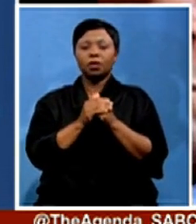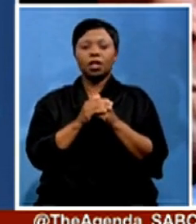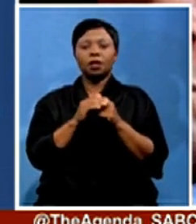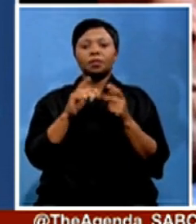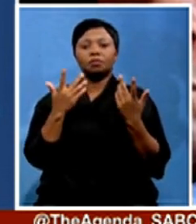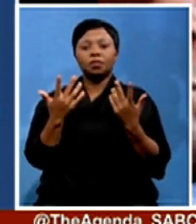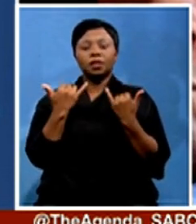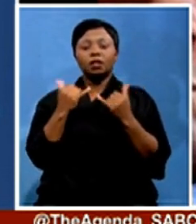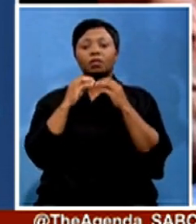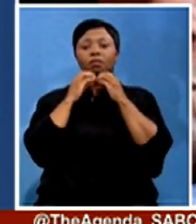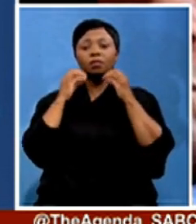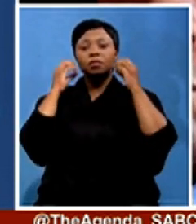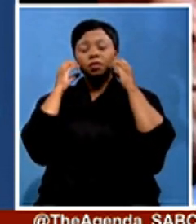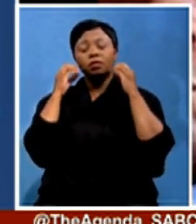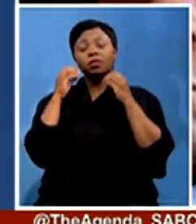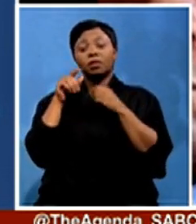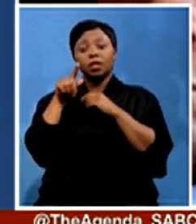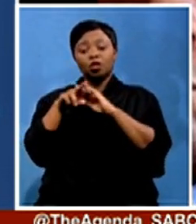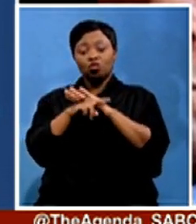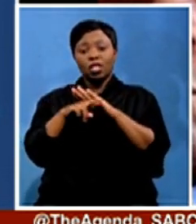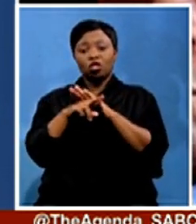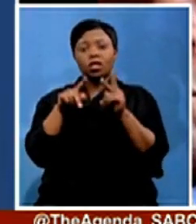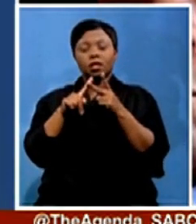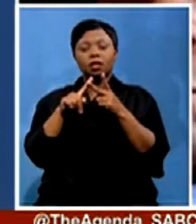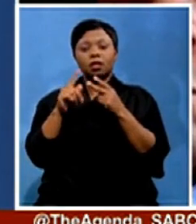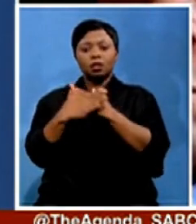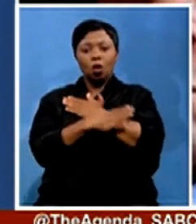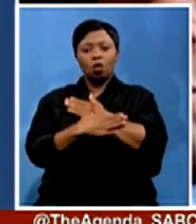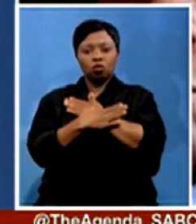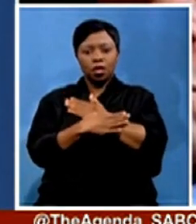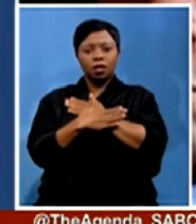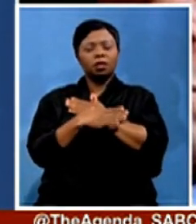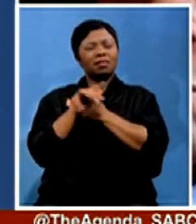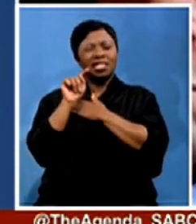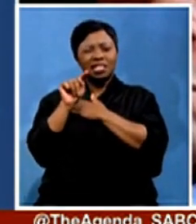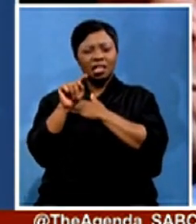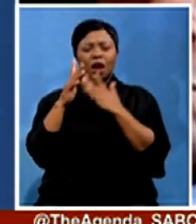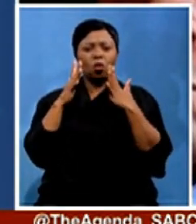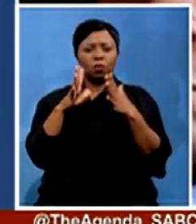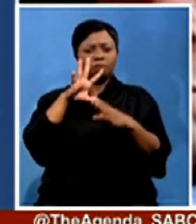and the continent? And in particular, what sort of contribution can the Pan-African Parliament offer?